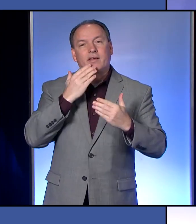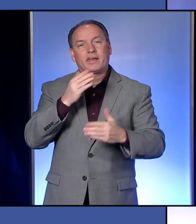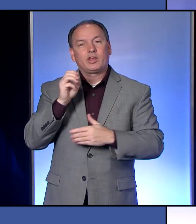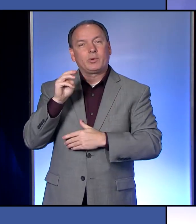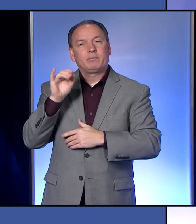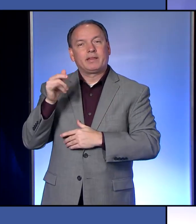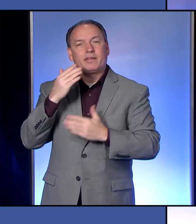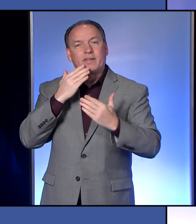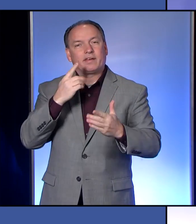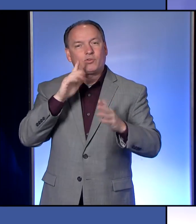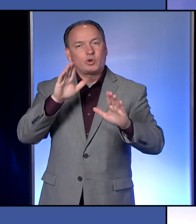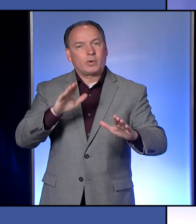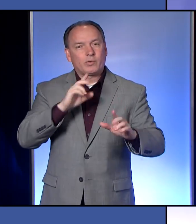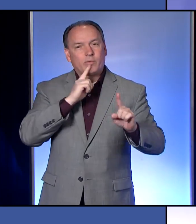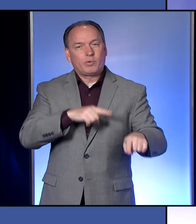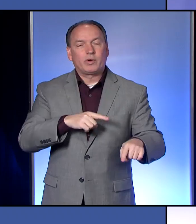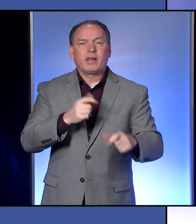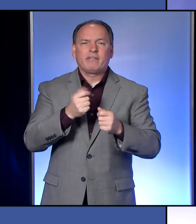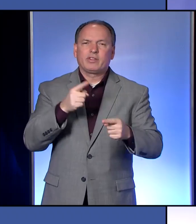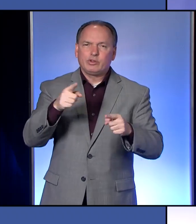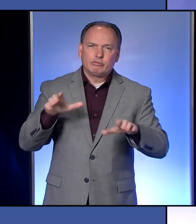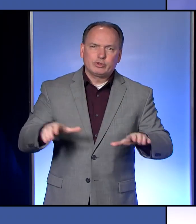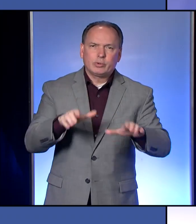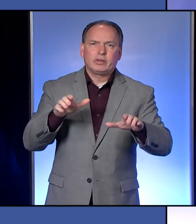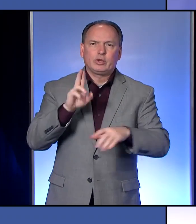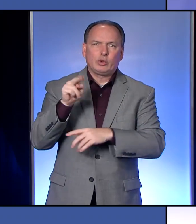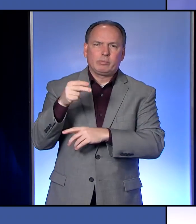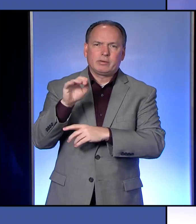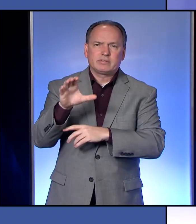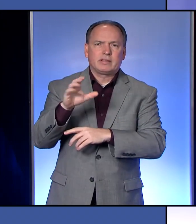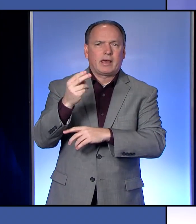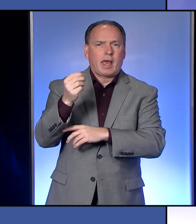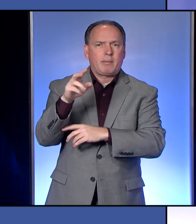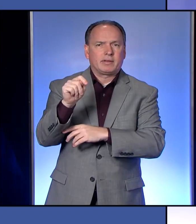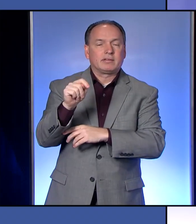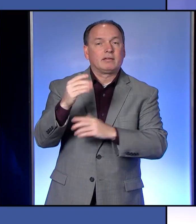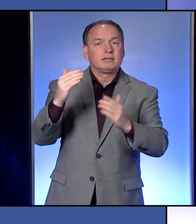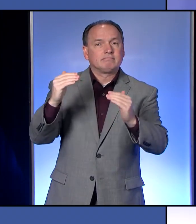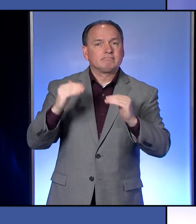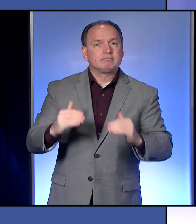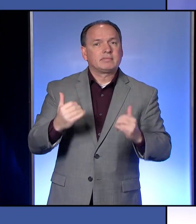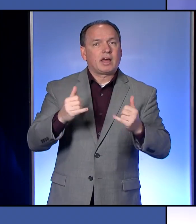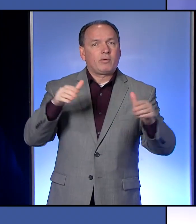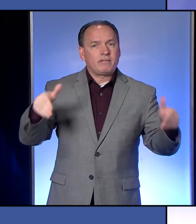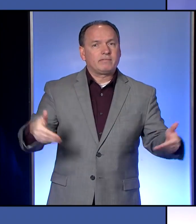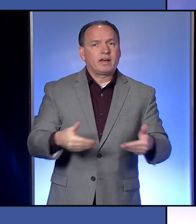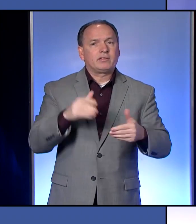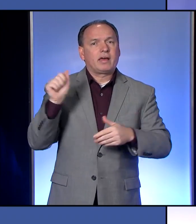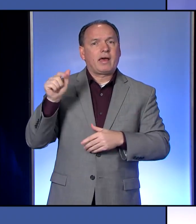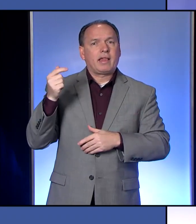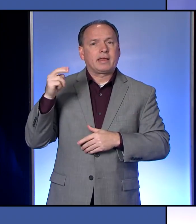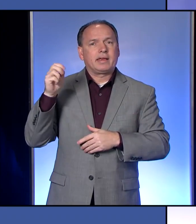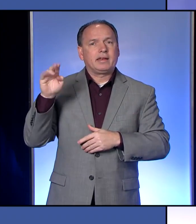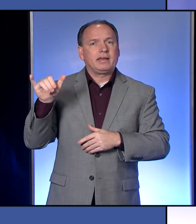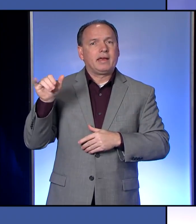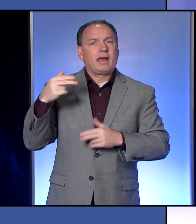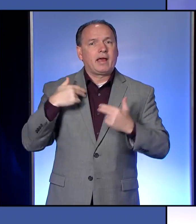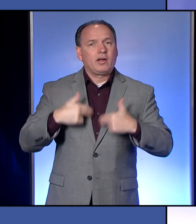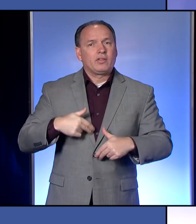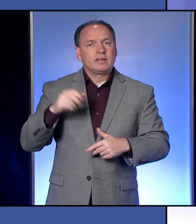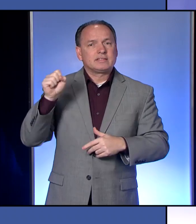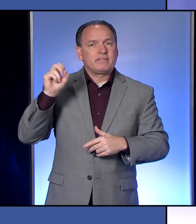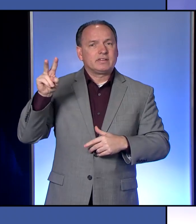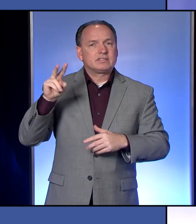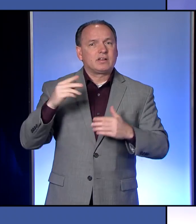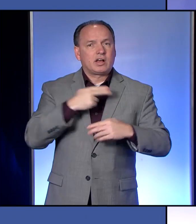thank you for that really great report and for everything you're doing at UPMC Hammett. And now I'd like to invite Allegheny Health Network St. Vincent's Hospital